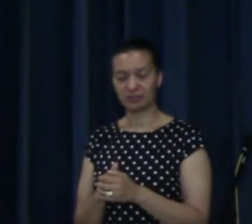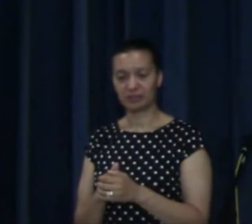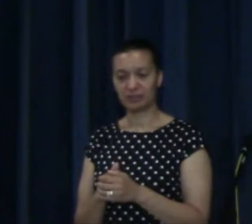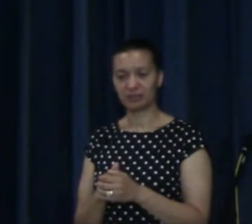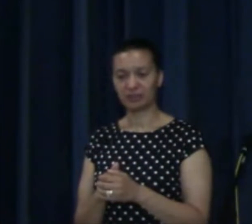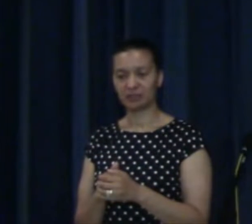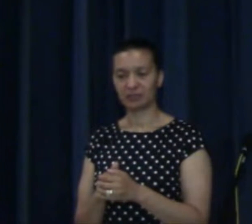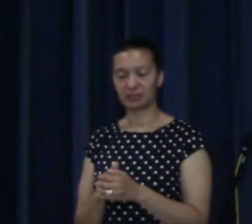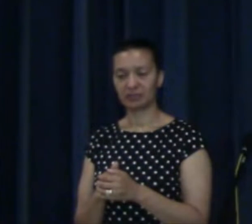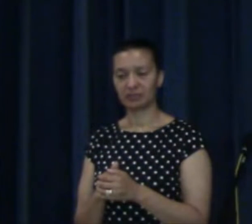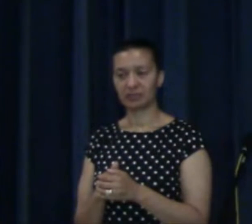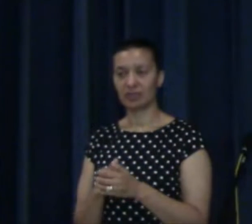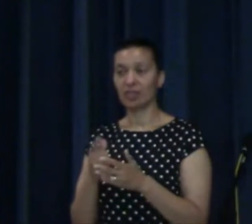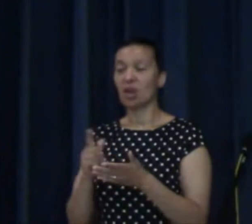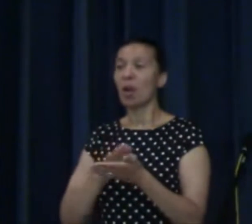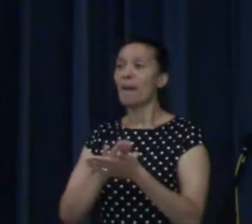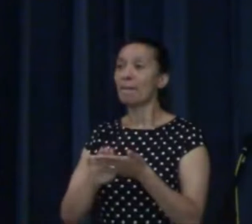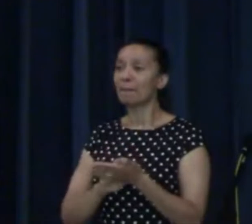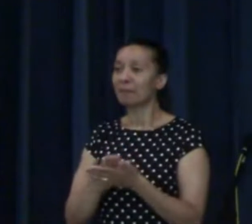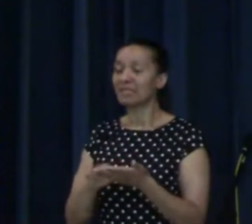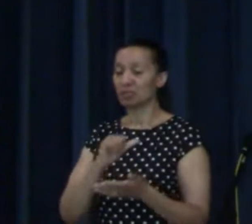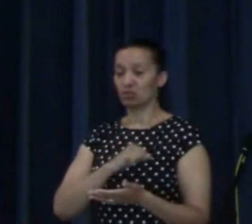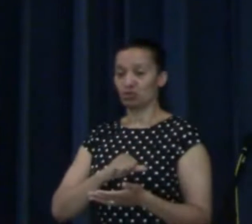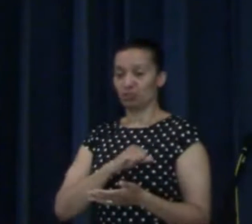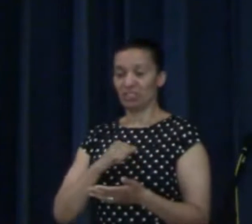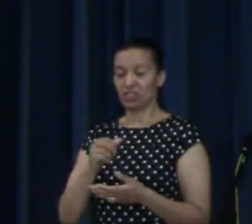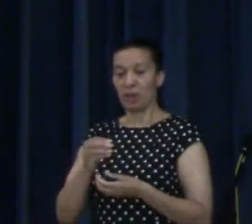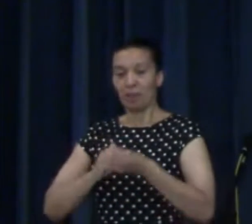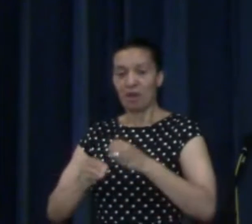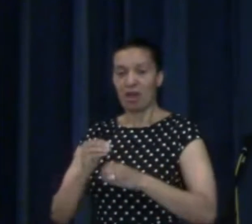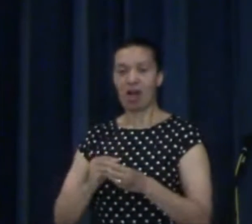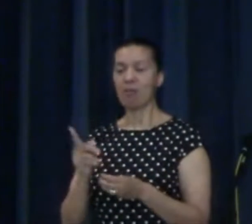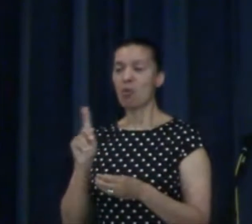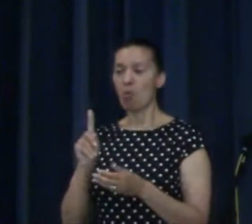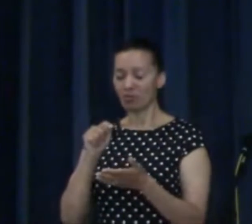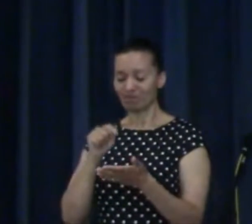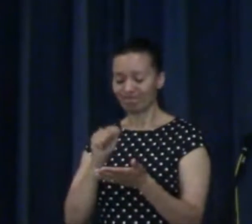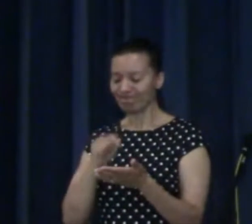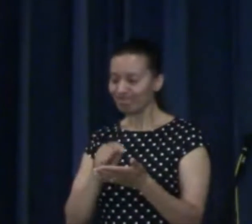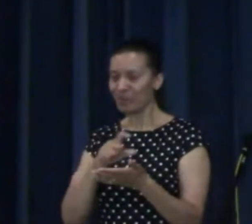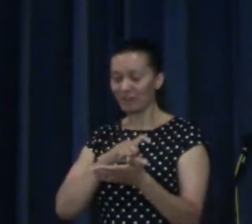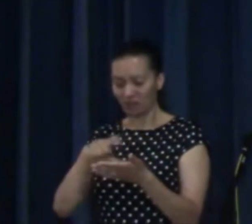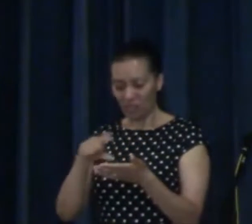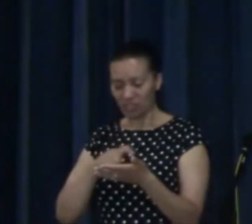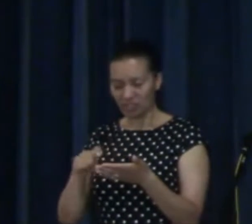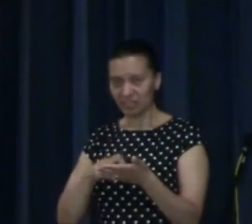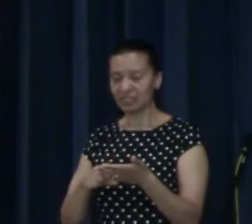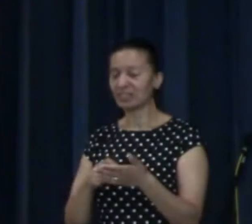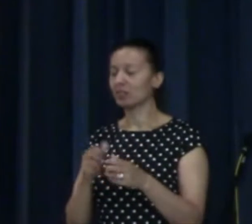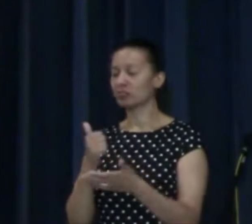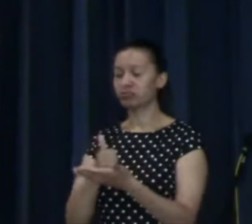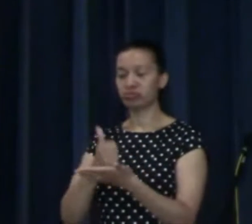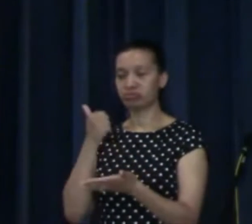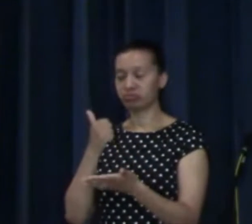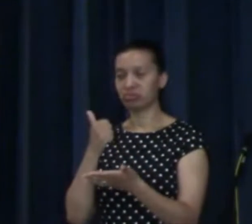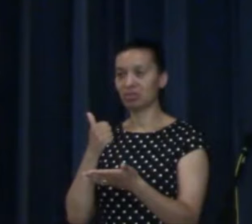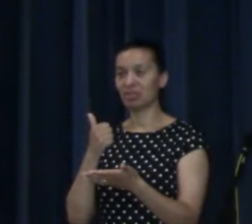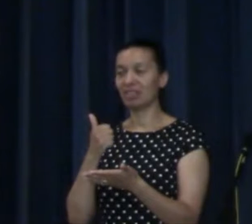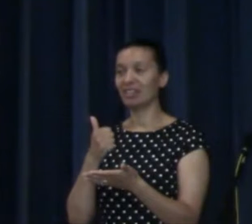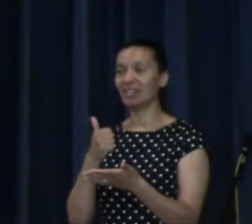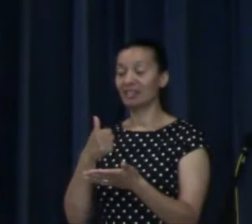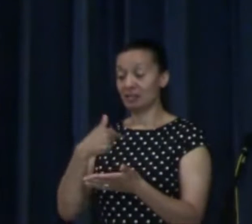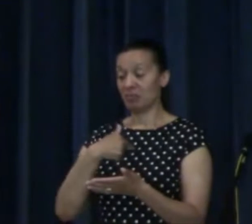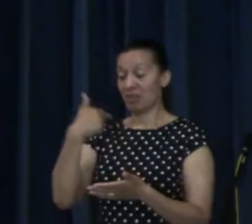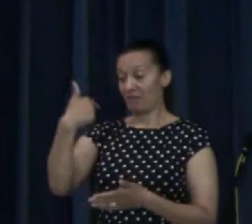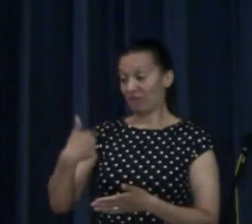So much of what it means to be a Christian. So much of what it means to become a Christian. I did a little video that we put out on Facebook because I was